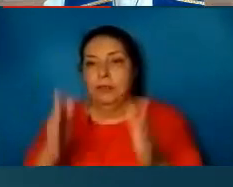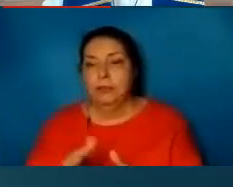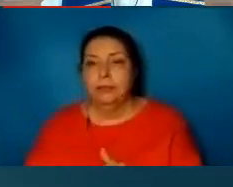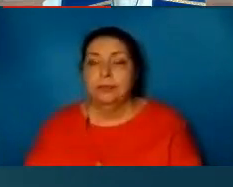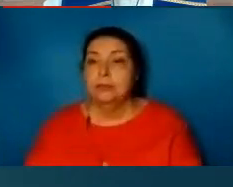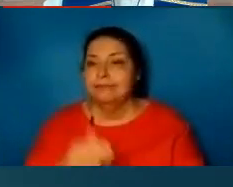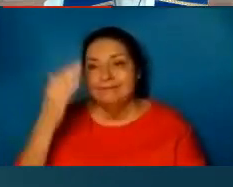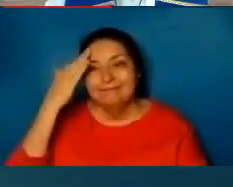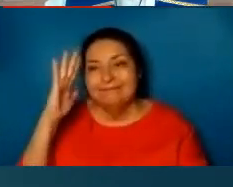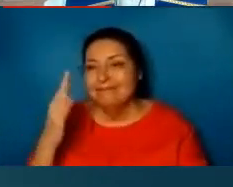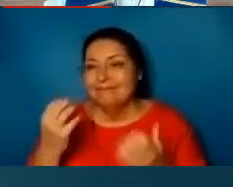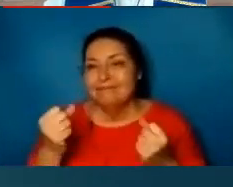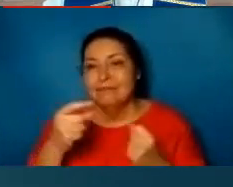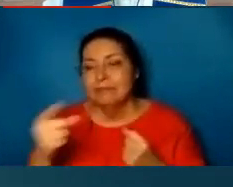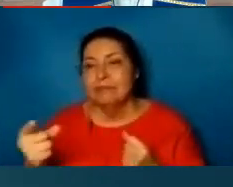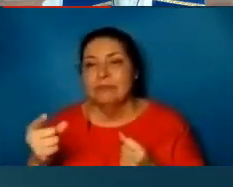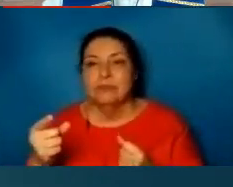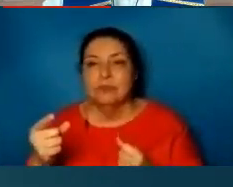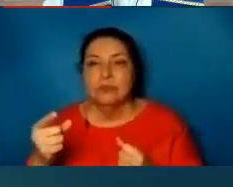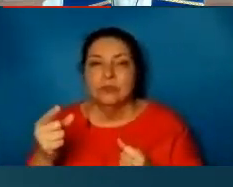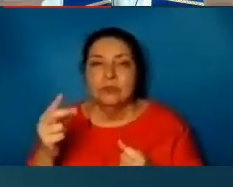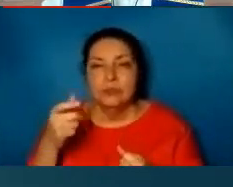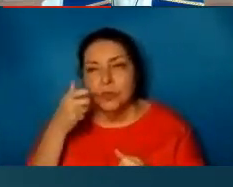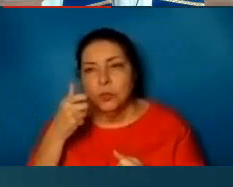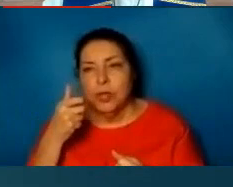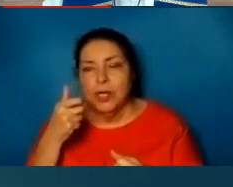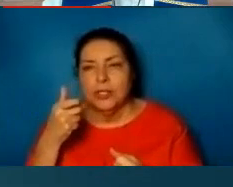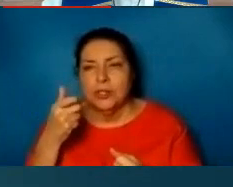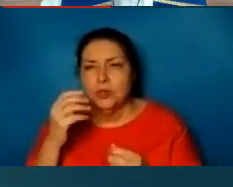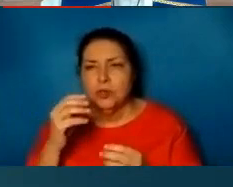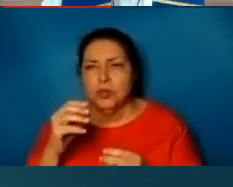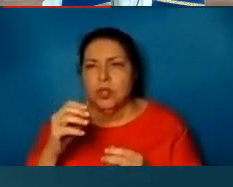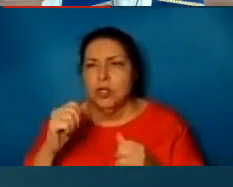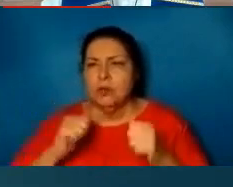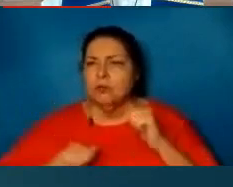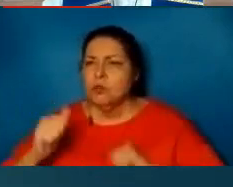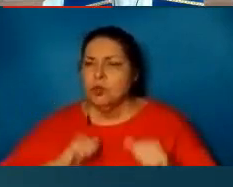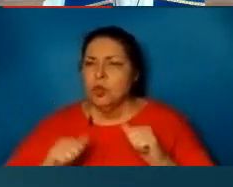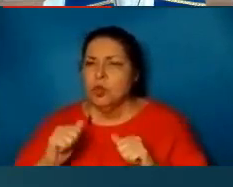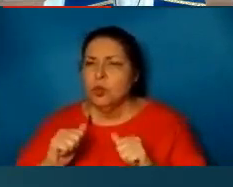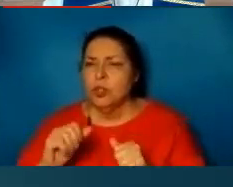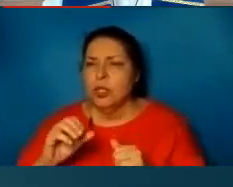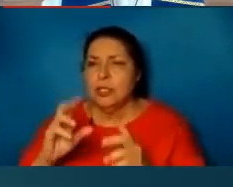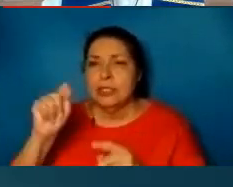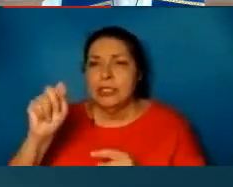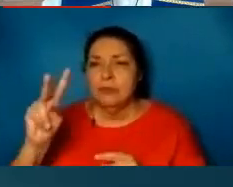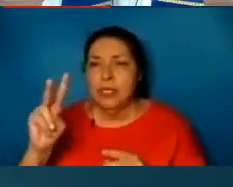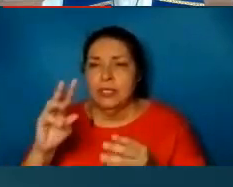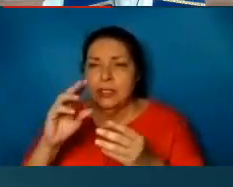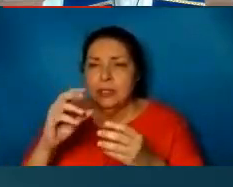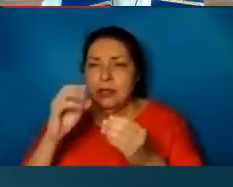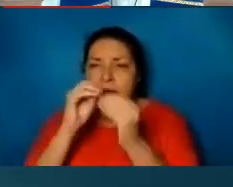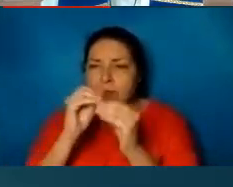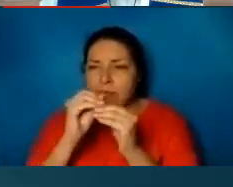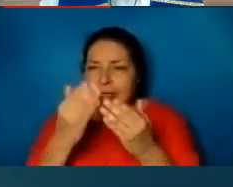I don't know how many of you have ever watched one of those makeover shows on TV. My wife used to watch one.